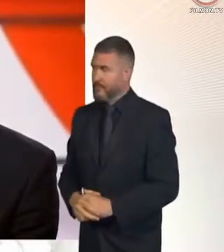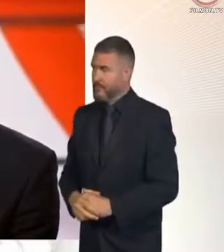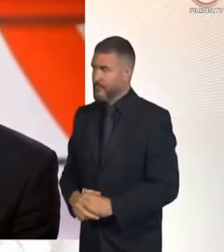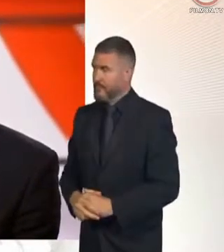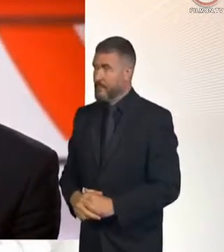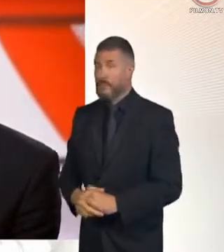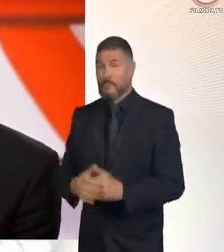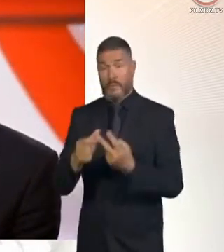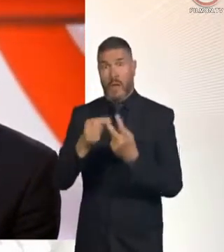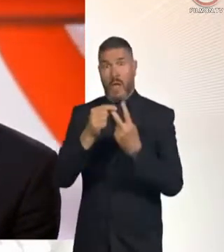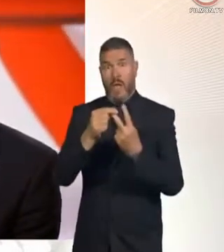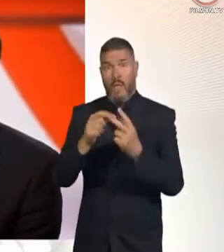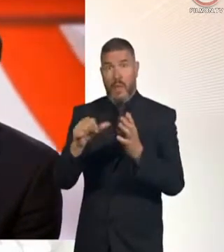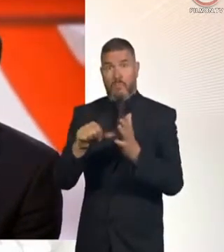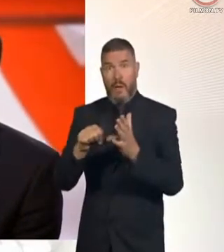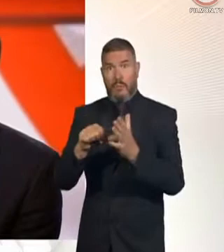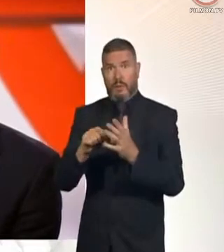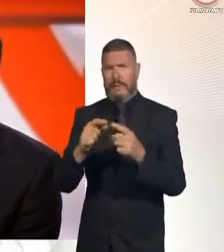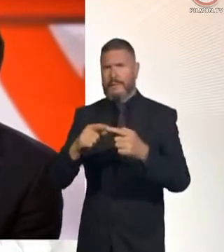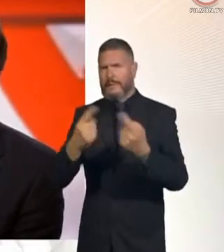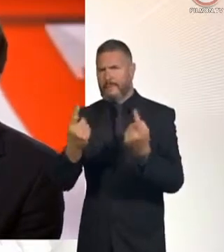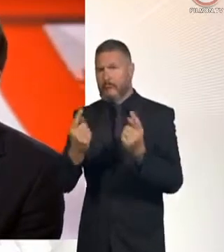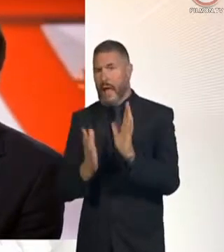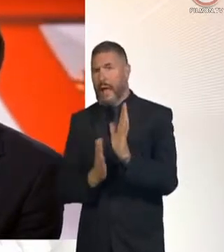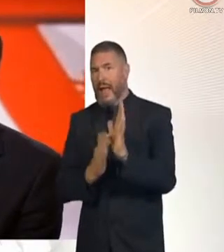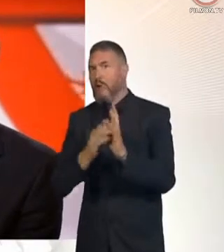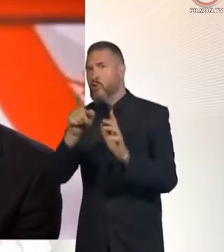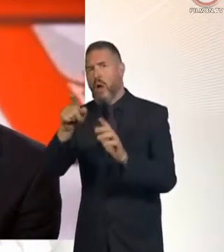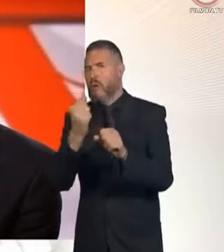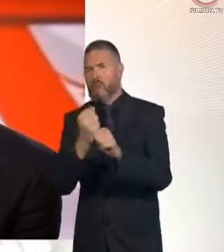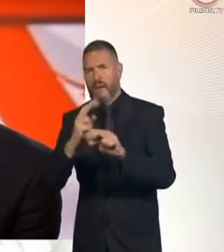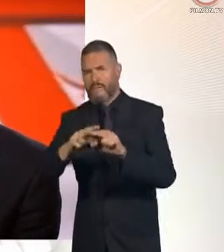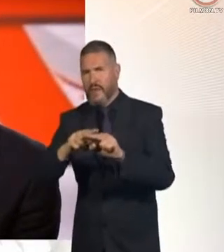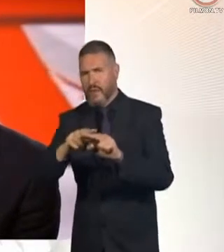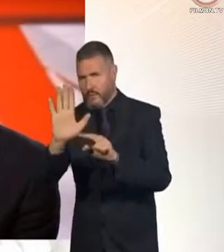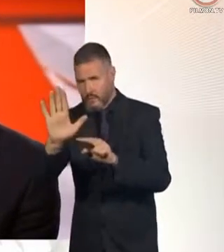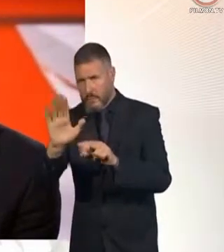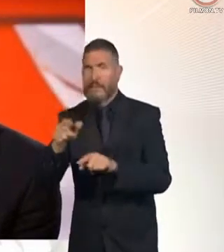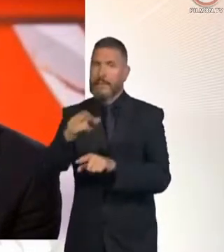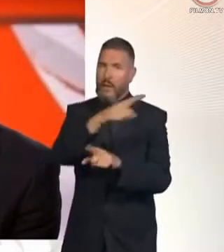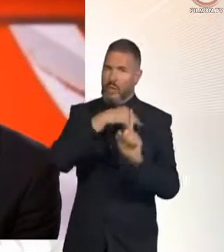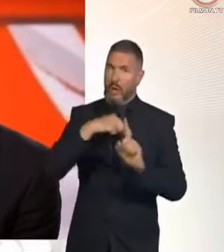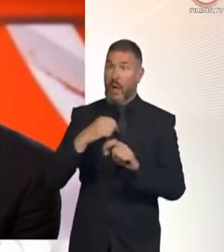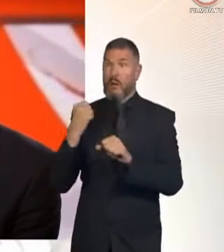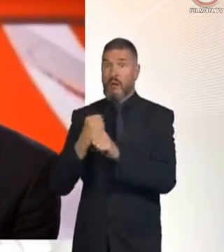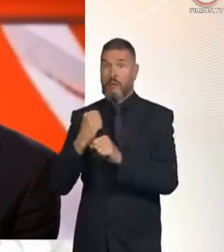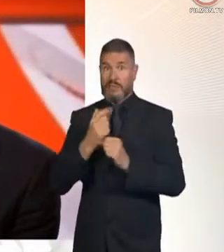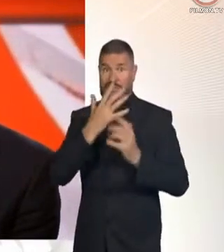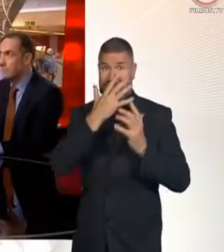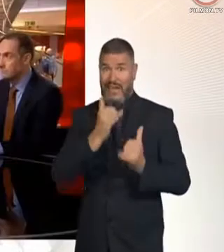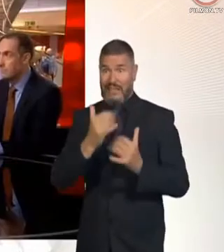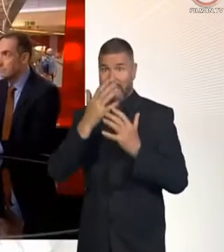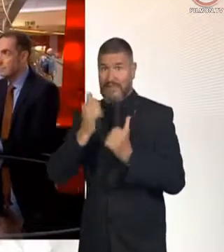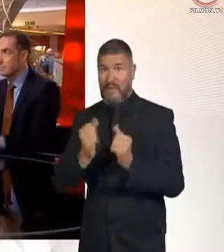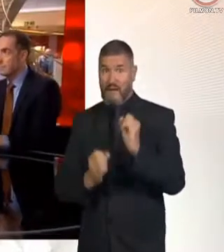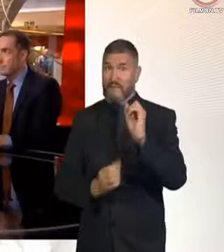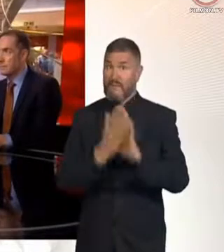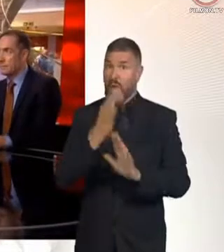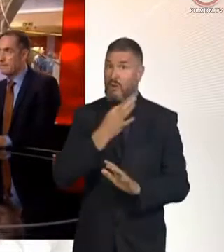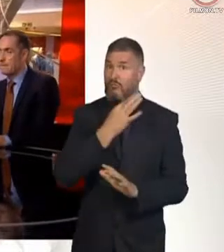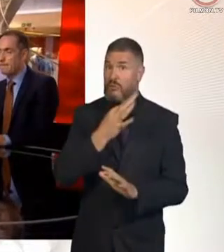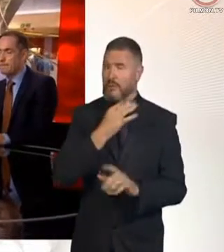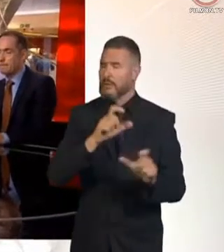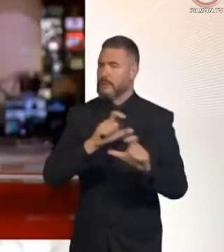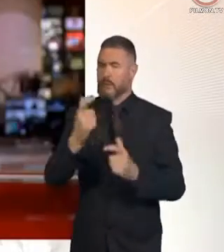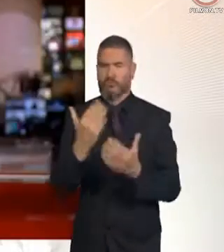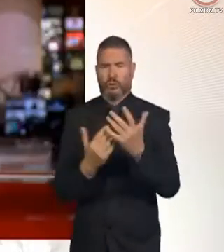There are concerns about other types of cladding, not the ones used at Grenfell, and the government has only just started testing those. Tom Simons, thank you.